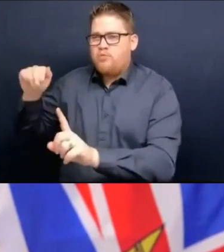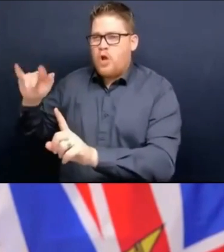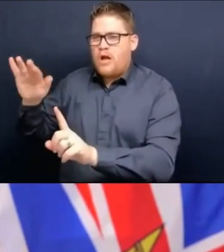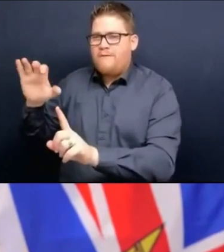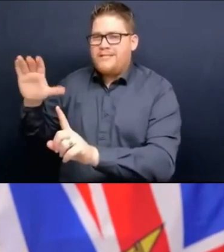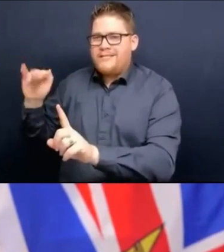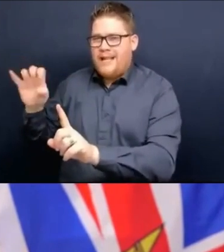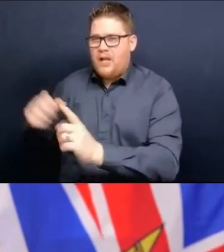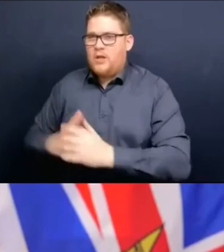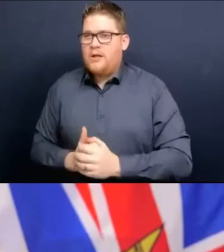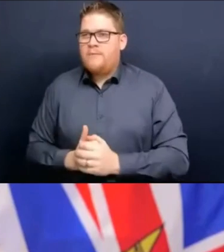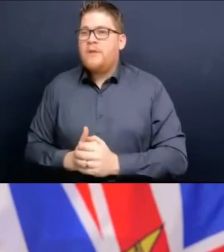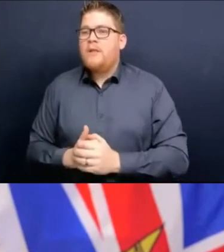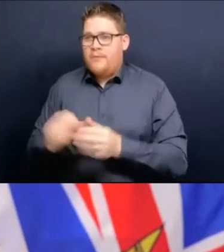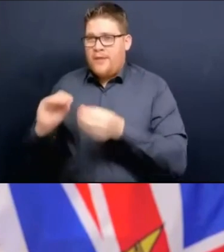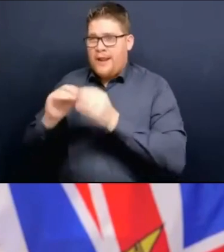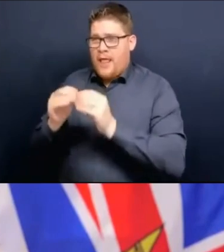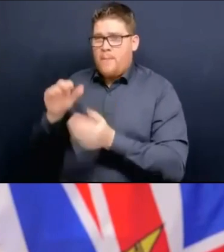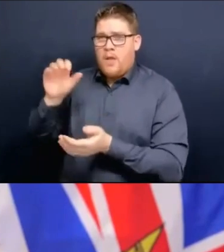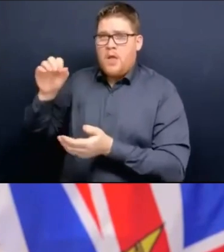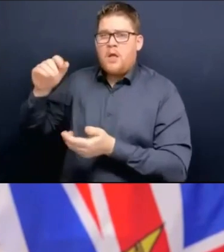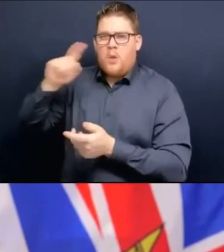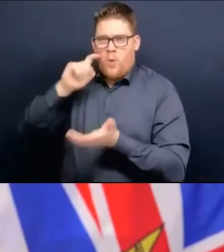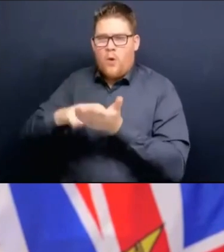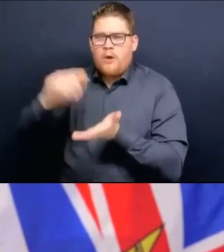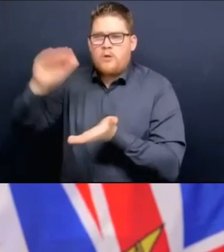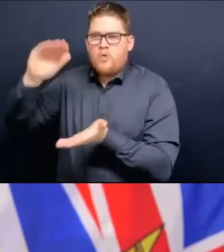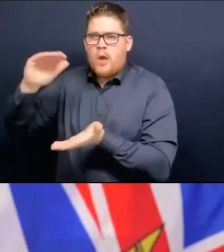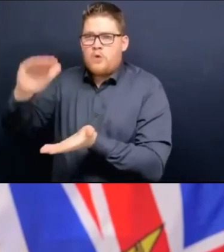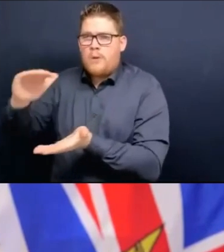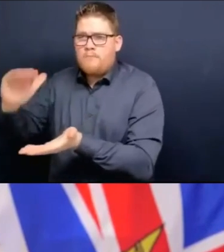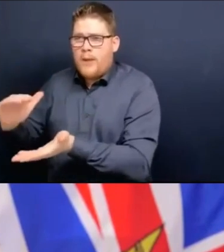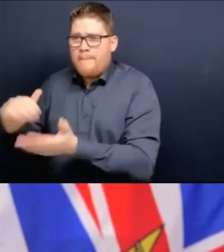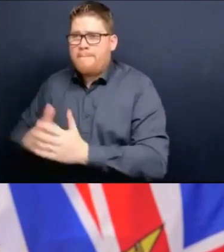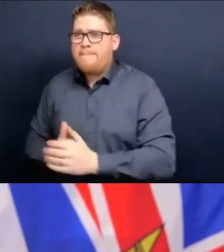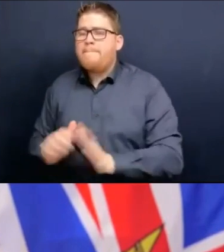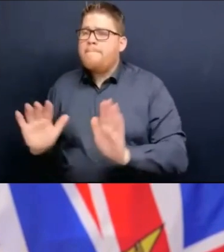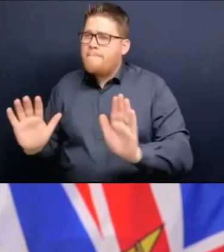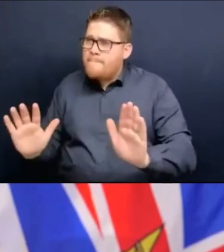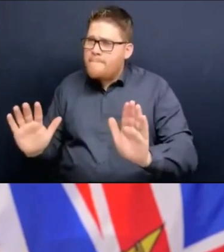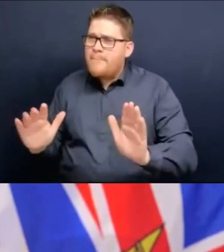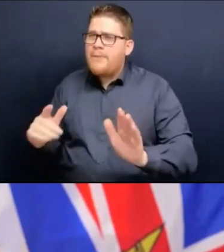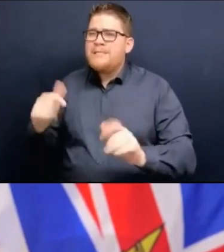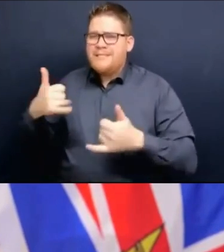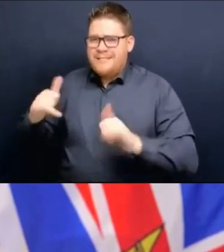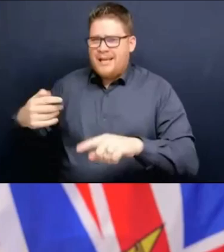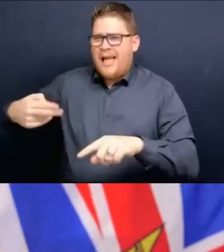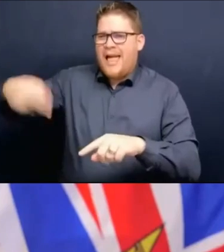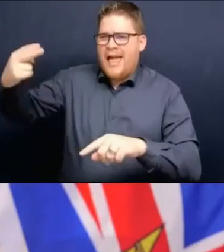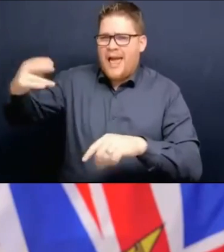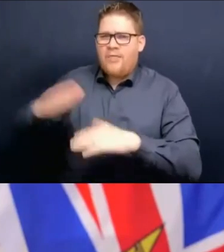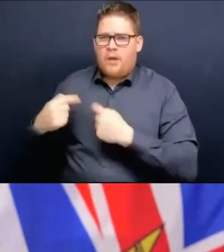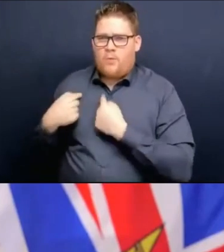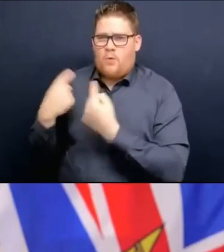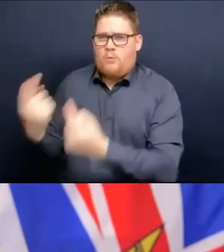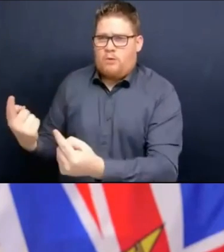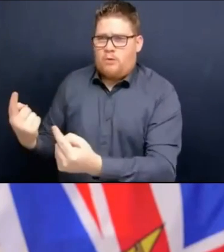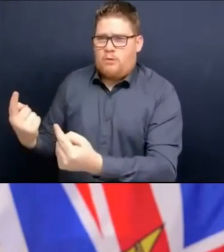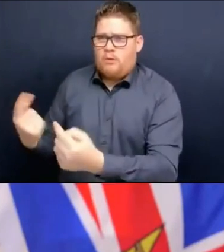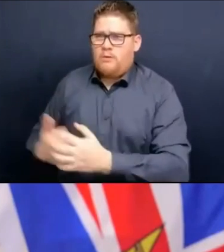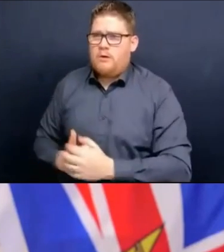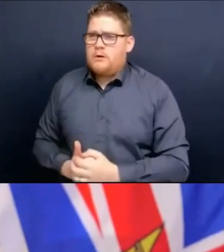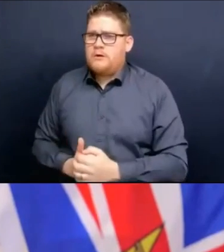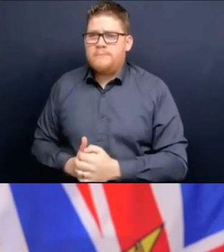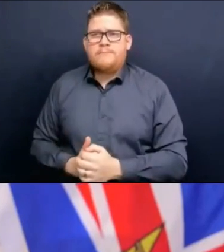the last couple of weeks, it continues to be higher than it normally would be this time of year. Just to be clear, this is not illness from COVID